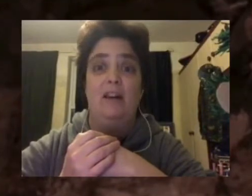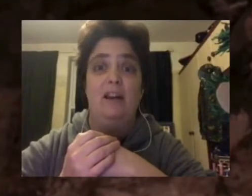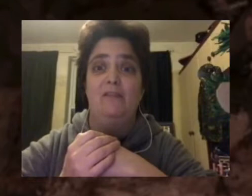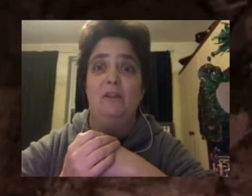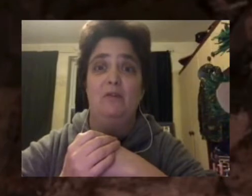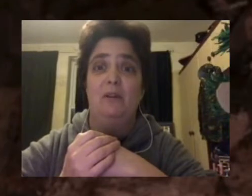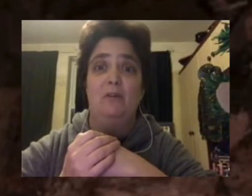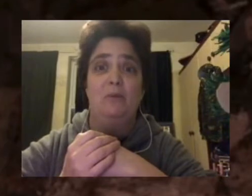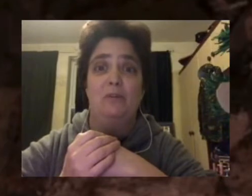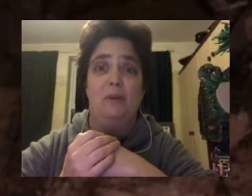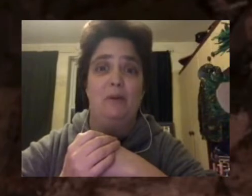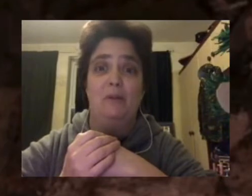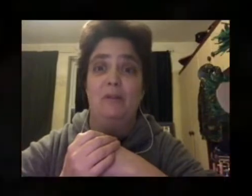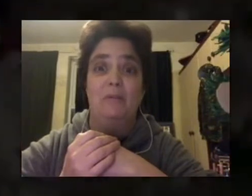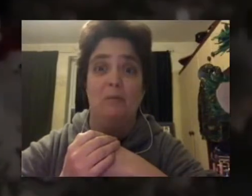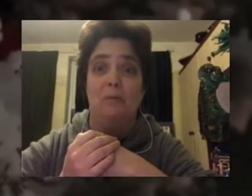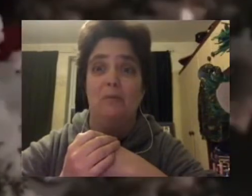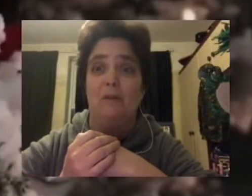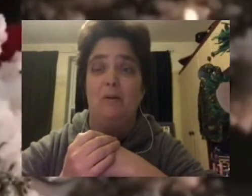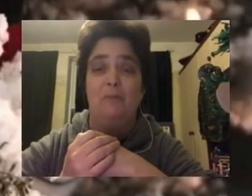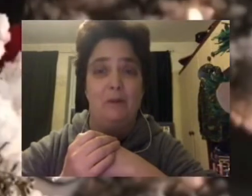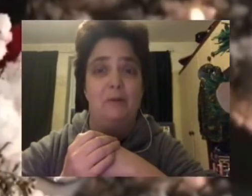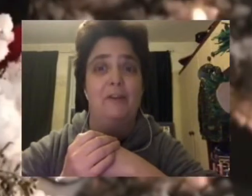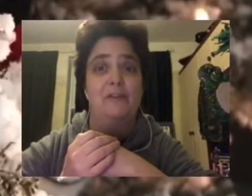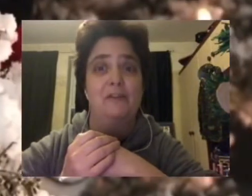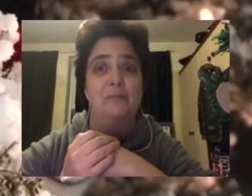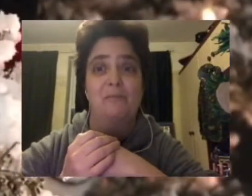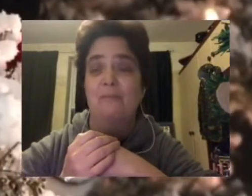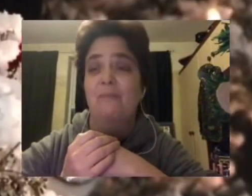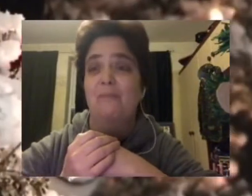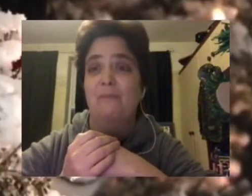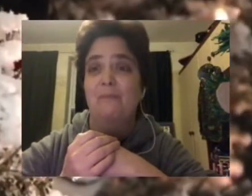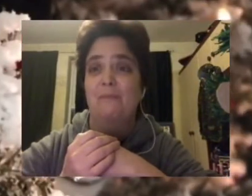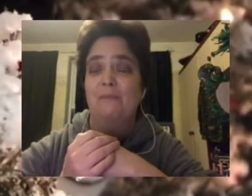I have no clue what's going on at the moment, I'll be honest.